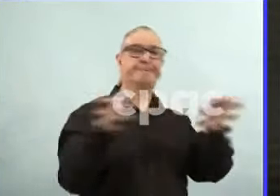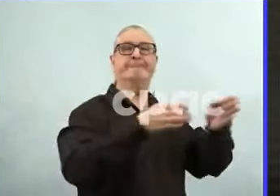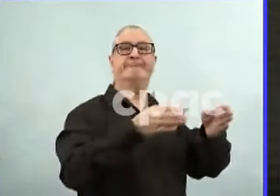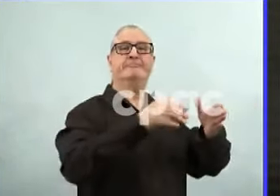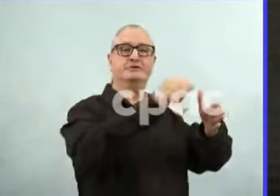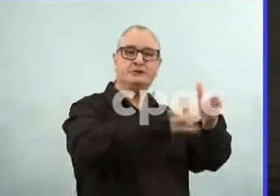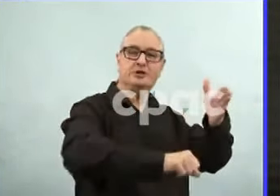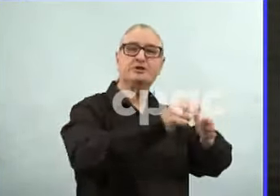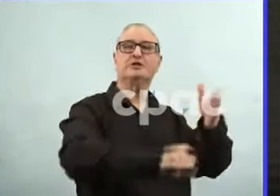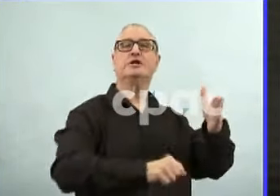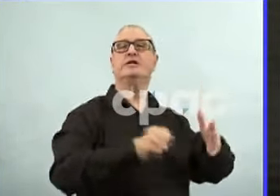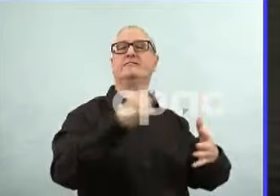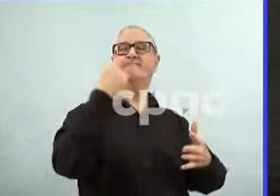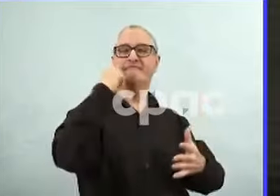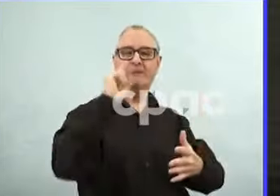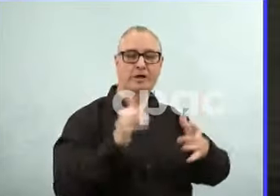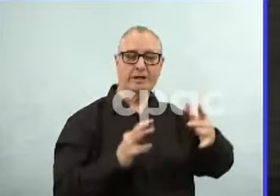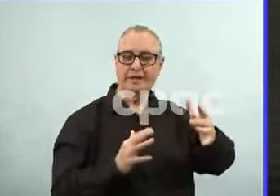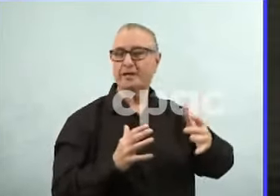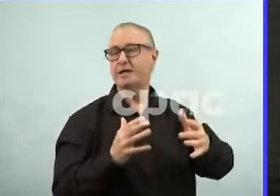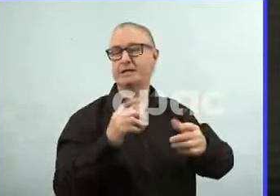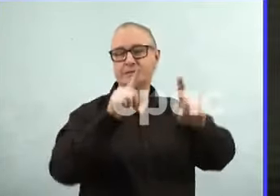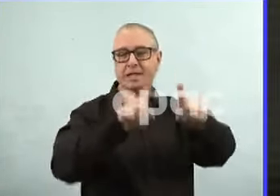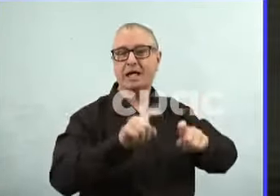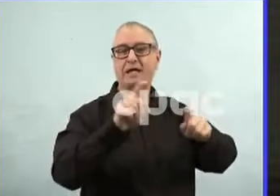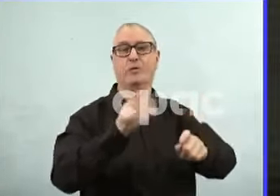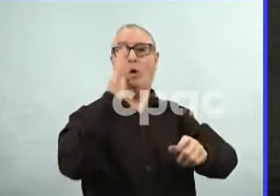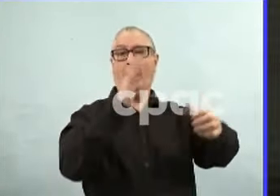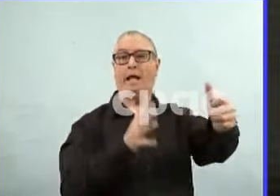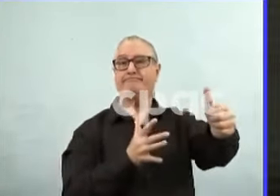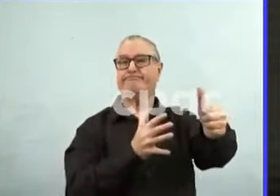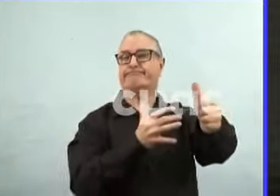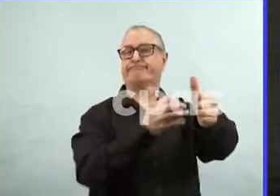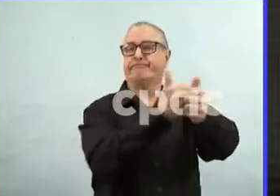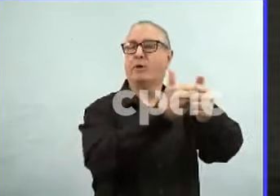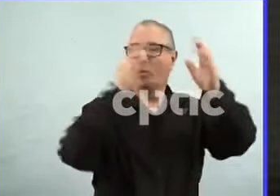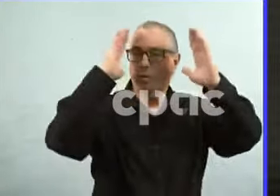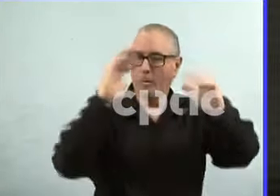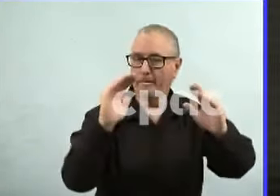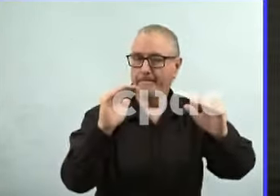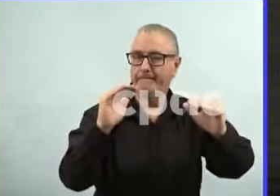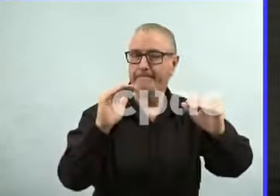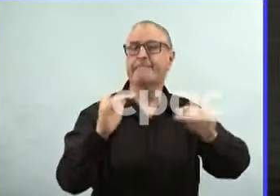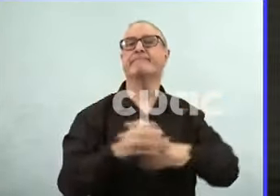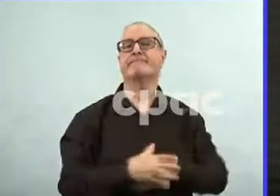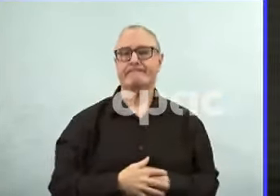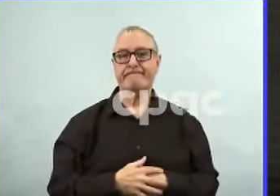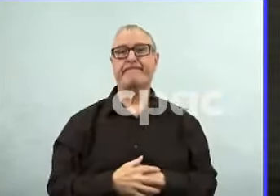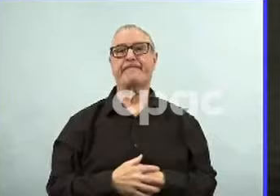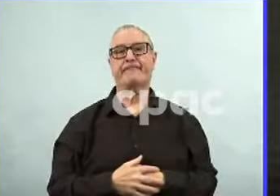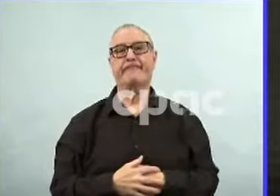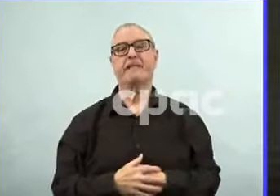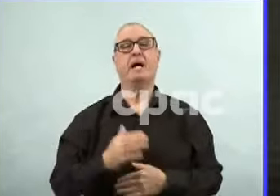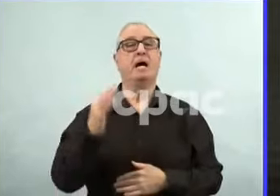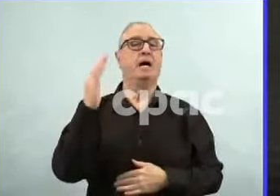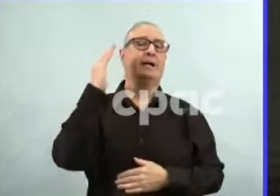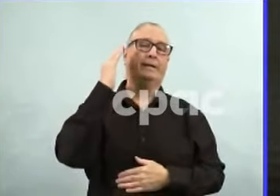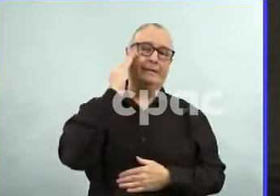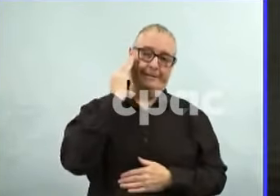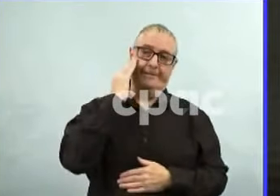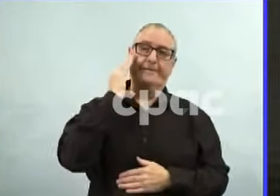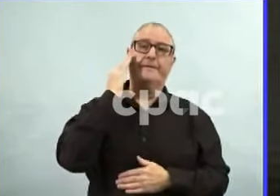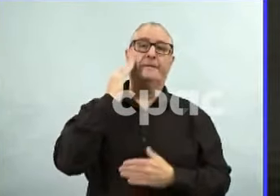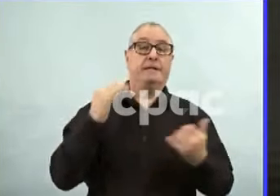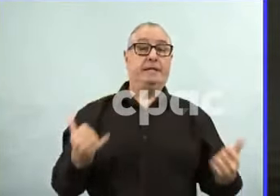recovery mode basically will occur on the acute care side to be able to get back into those activities. I know there's lots of work being done on that right now.